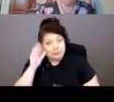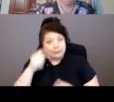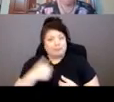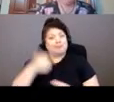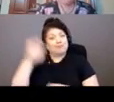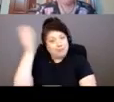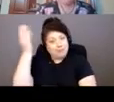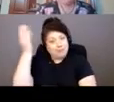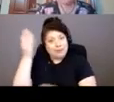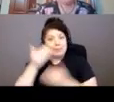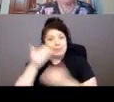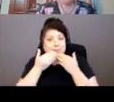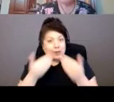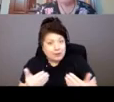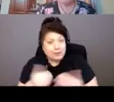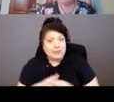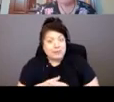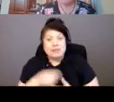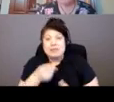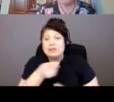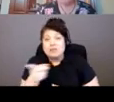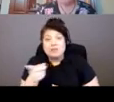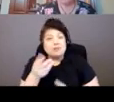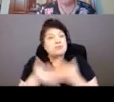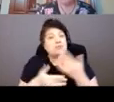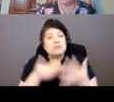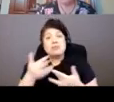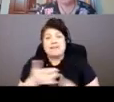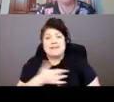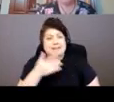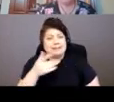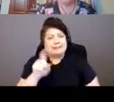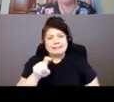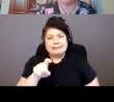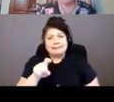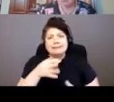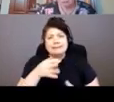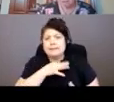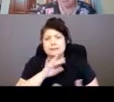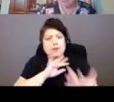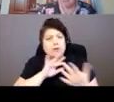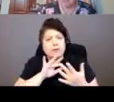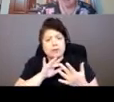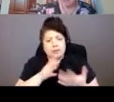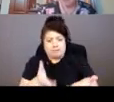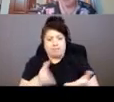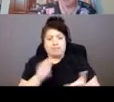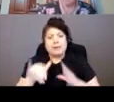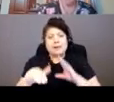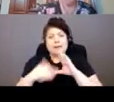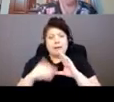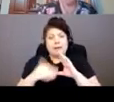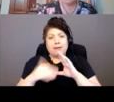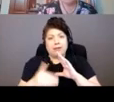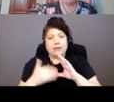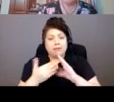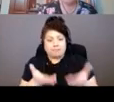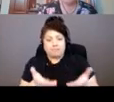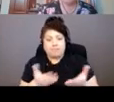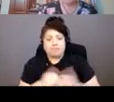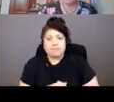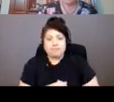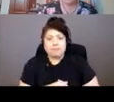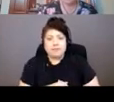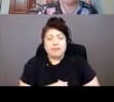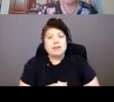And at any time, if you ever feel that you need to reach out, I've included my email in there. Together our